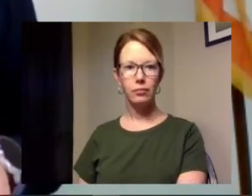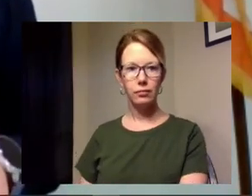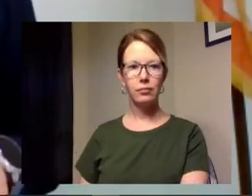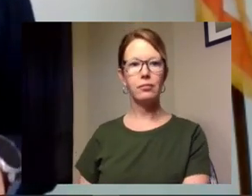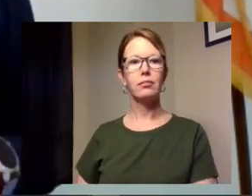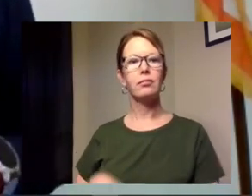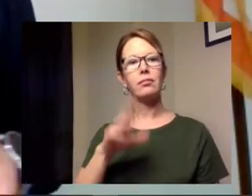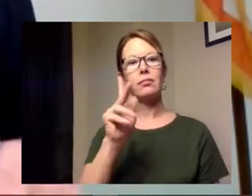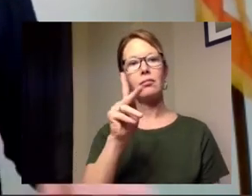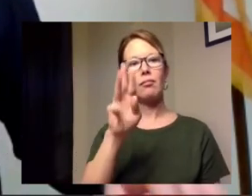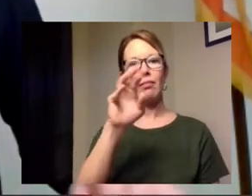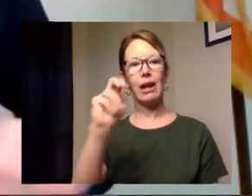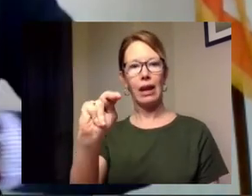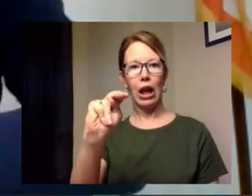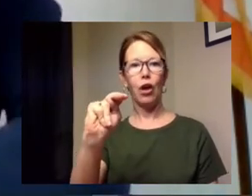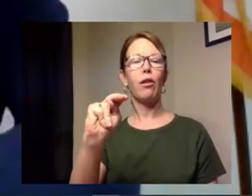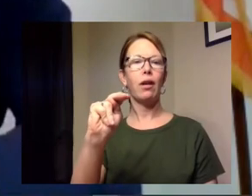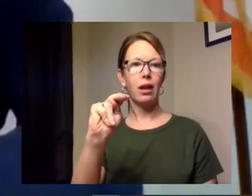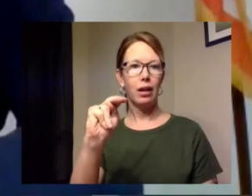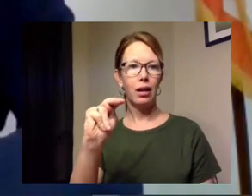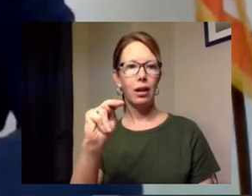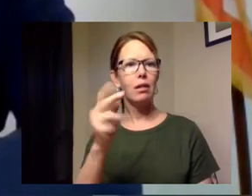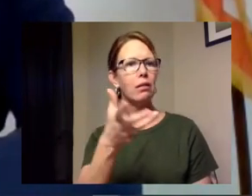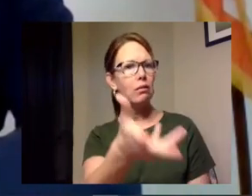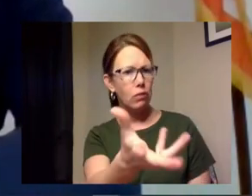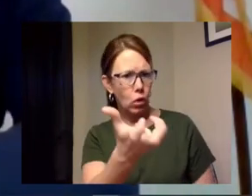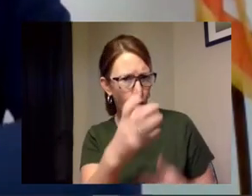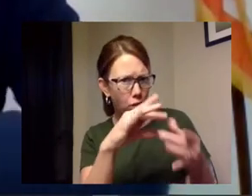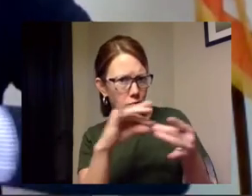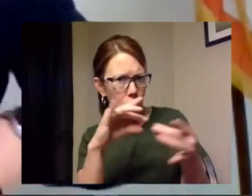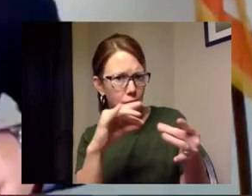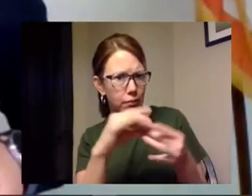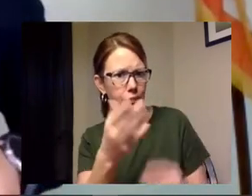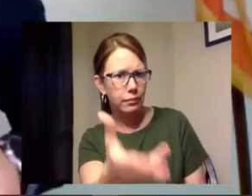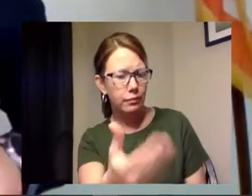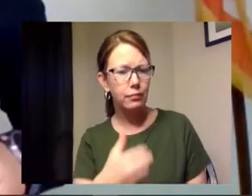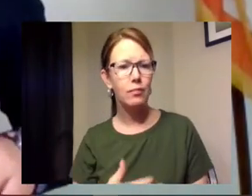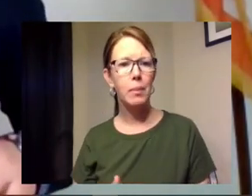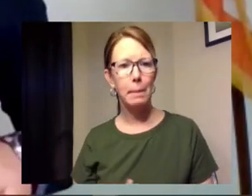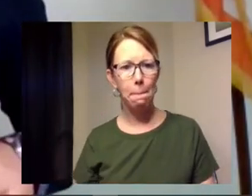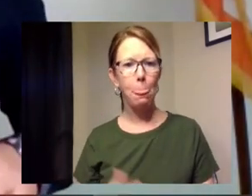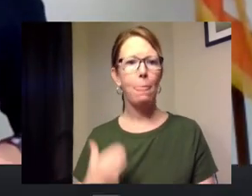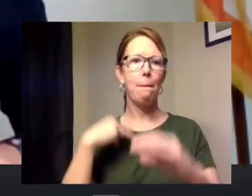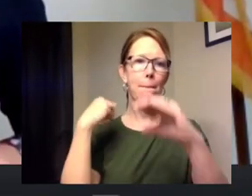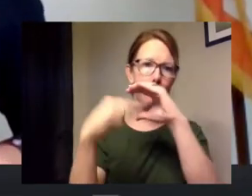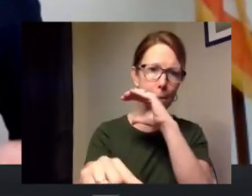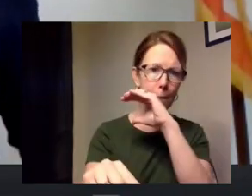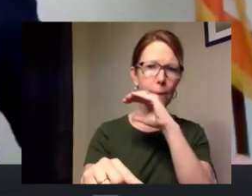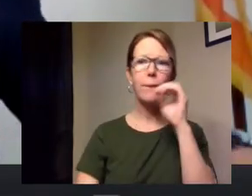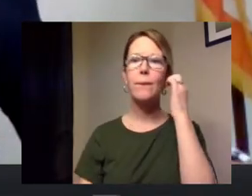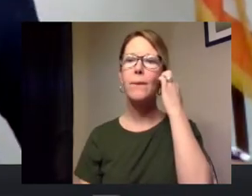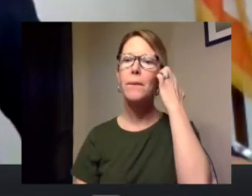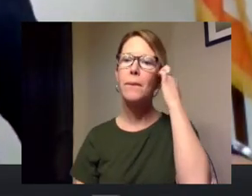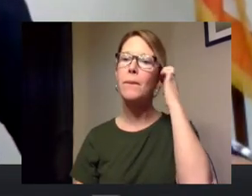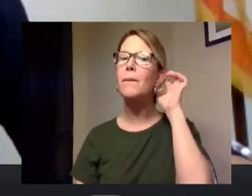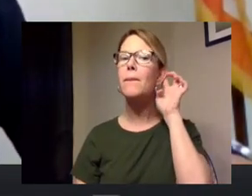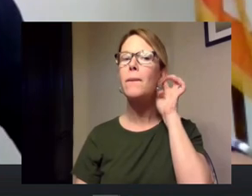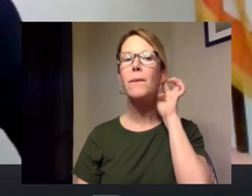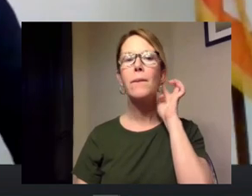together some great content um karen would you like to jump in on your efforts you have an email chain that's gone out to